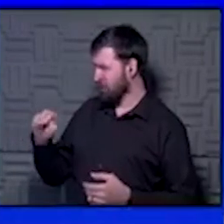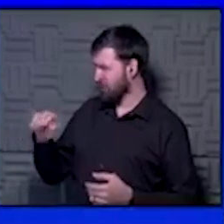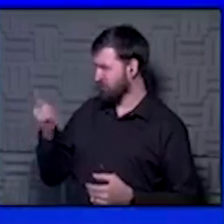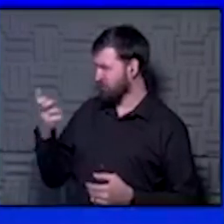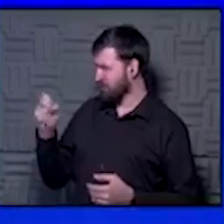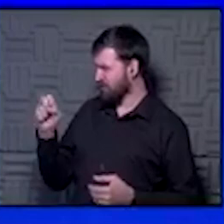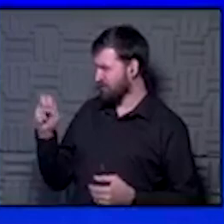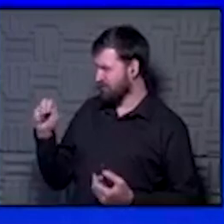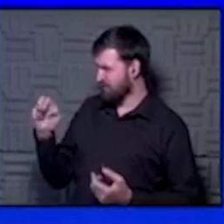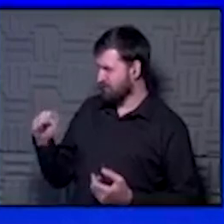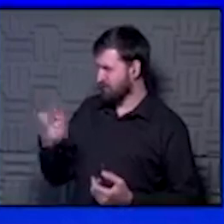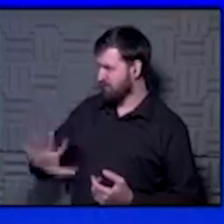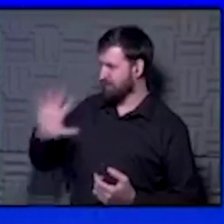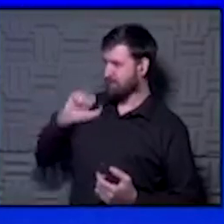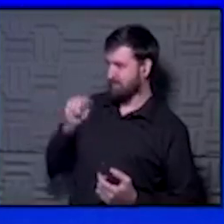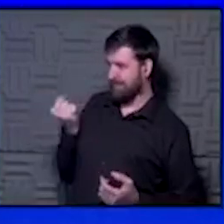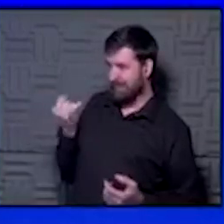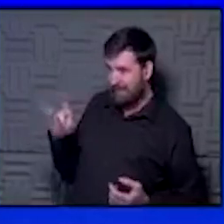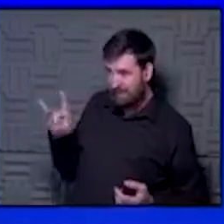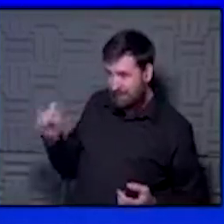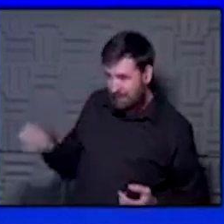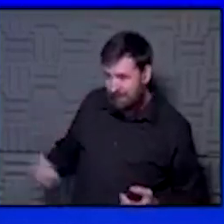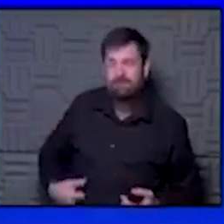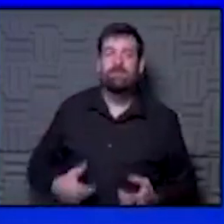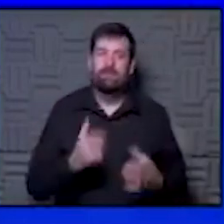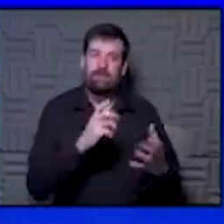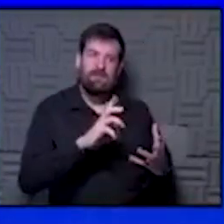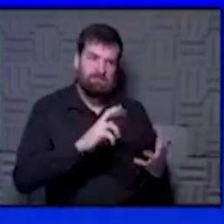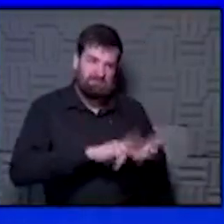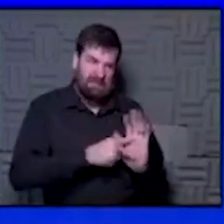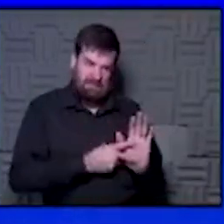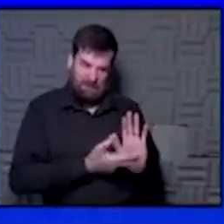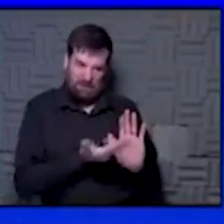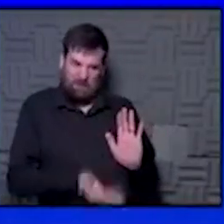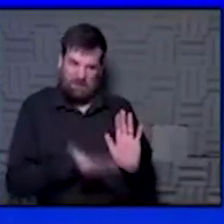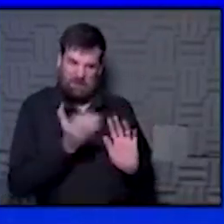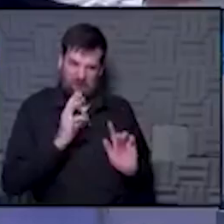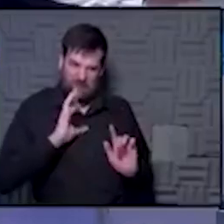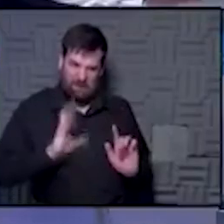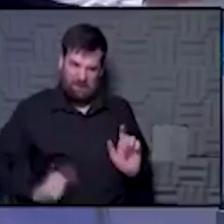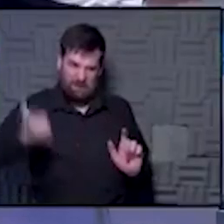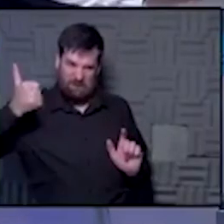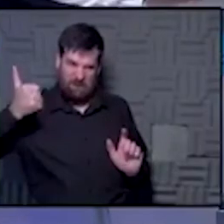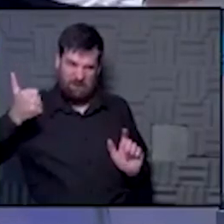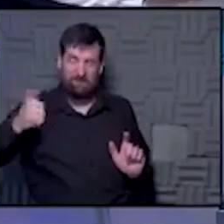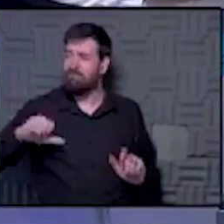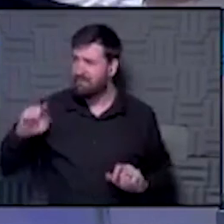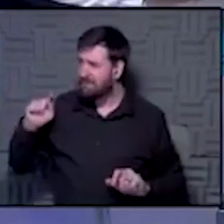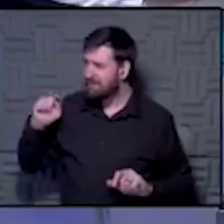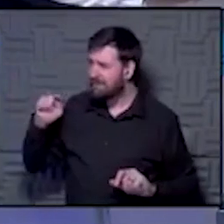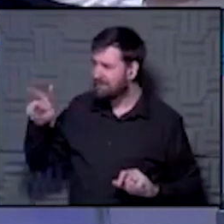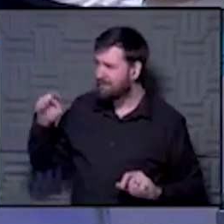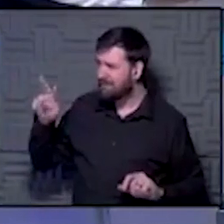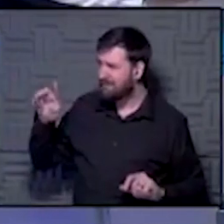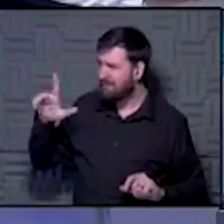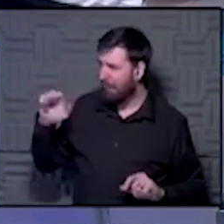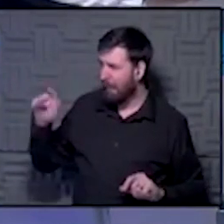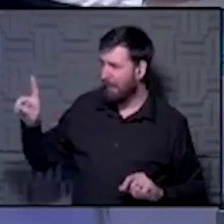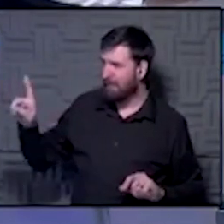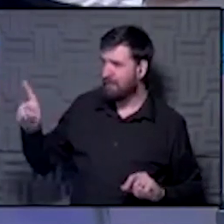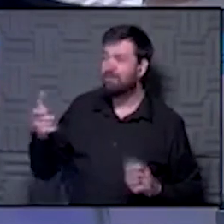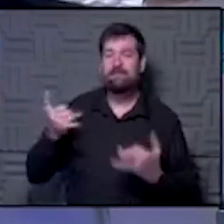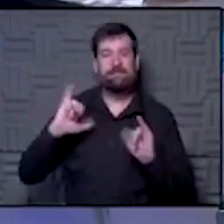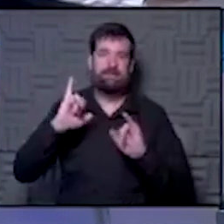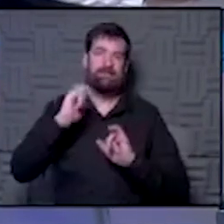back in the 80s? You are dating yourself when you say Don Johnson. Right. Nobody else here. There's TV land. Maybe somebody. He still